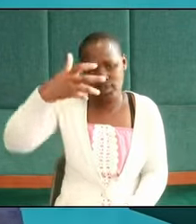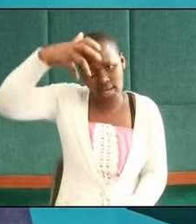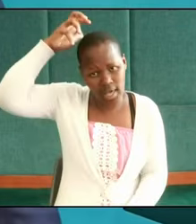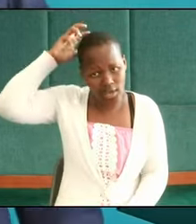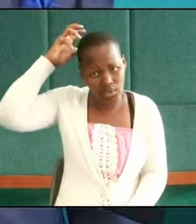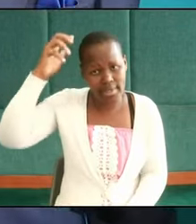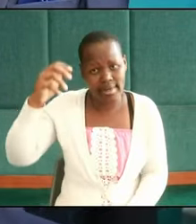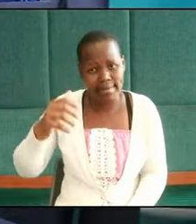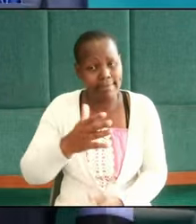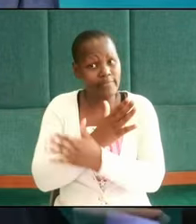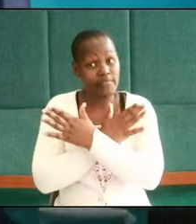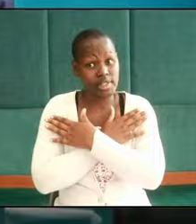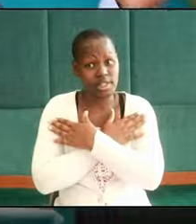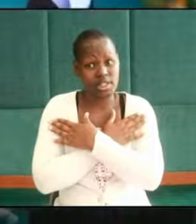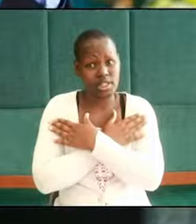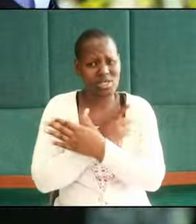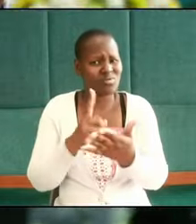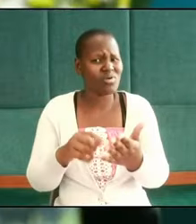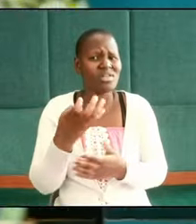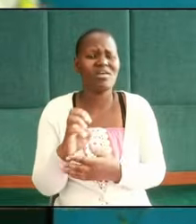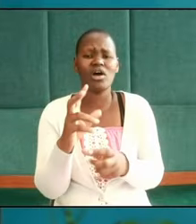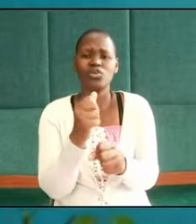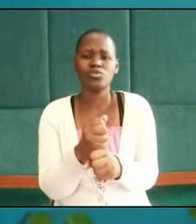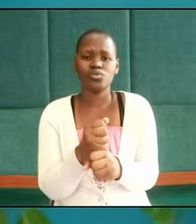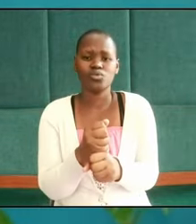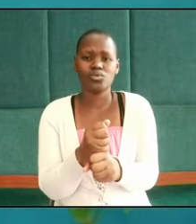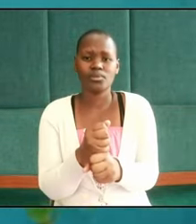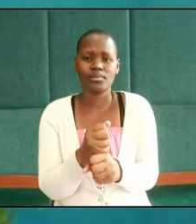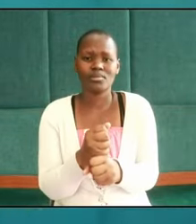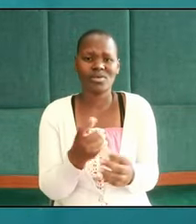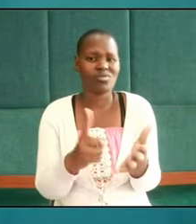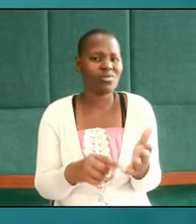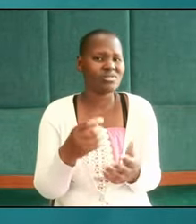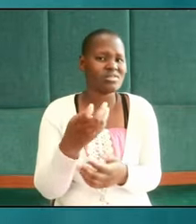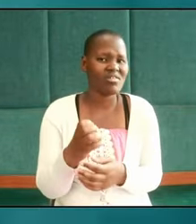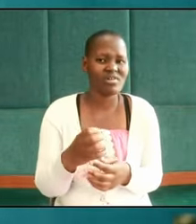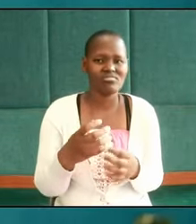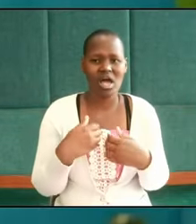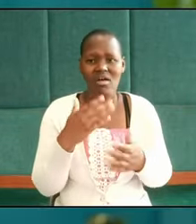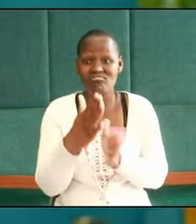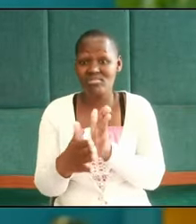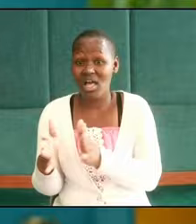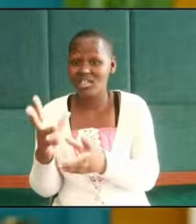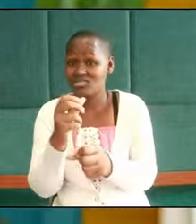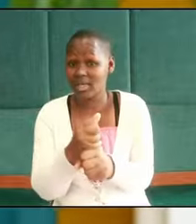friends whatever we do whatever plans we make